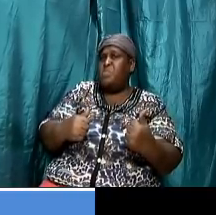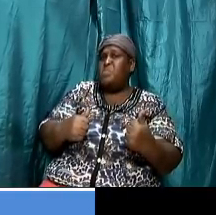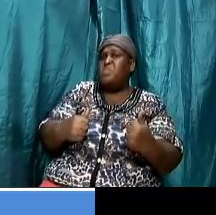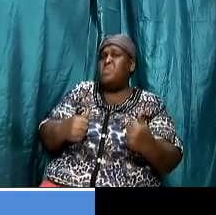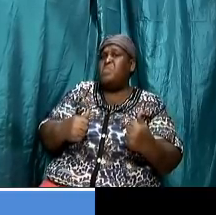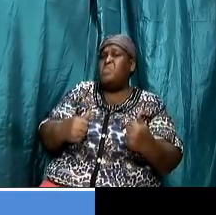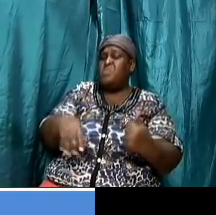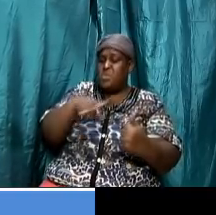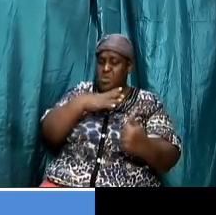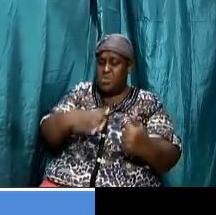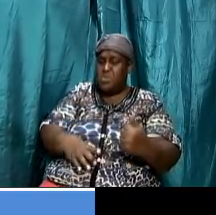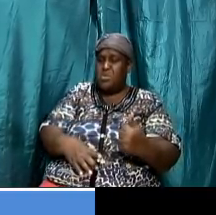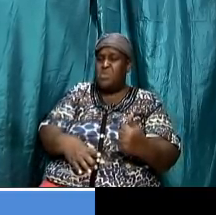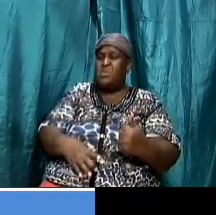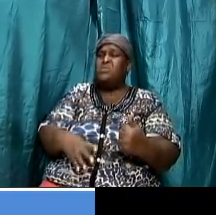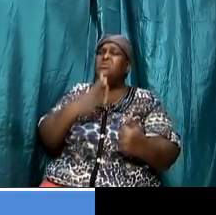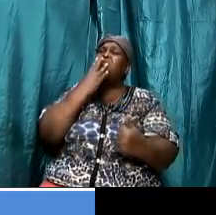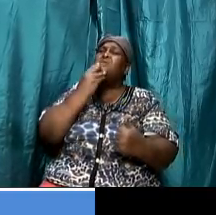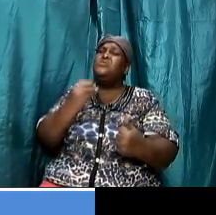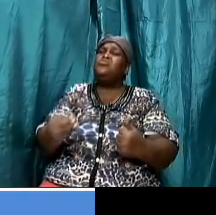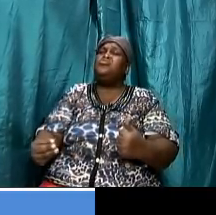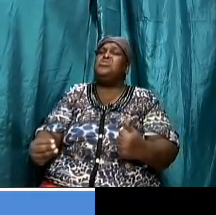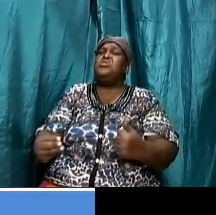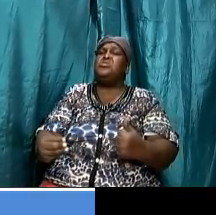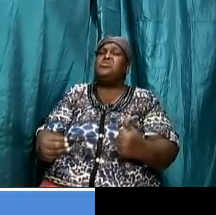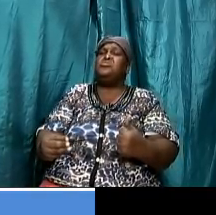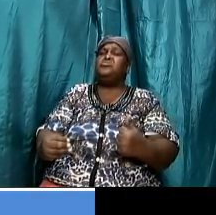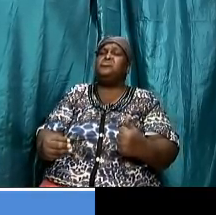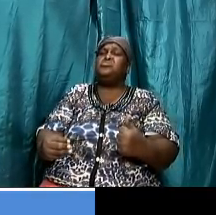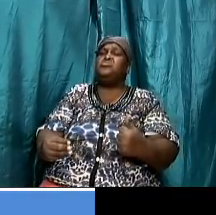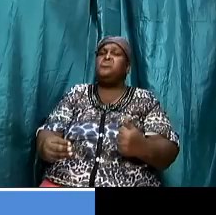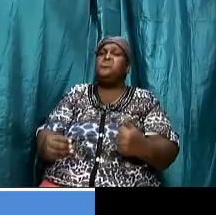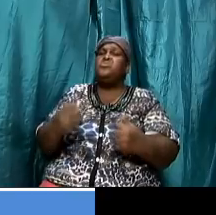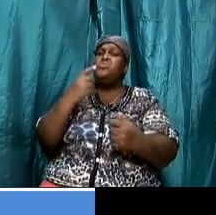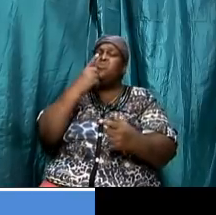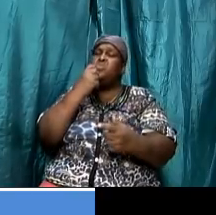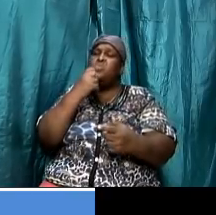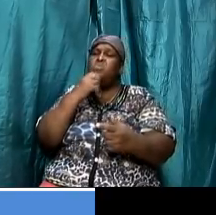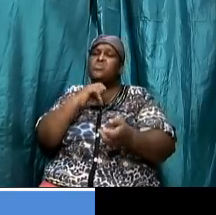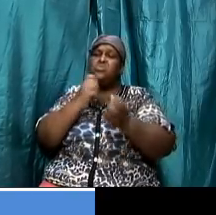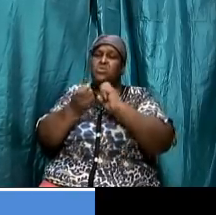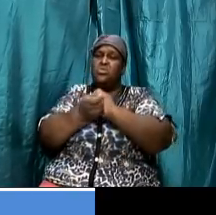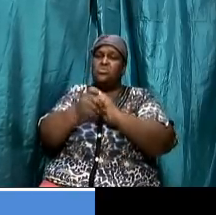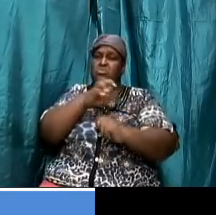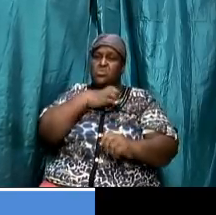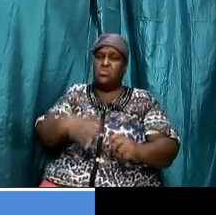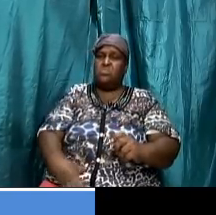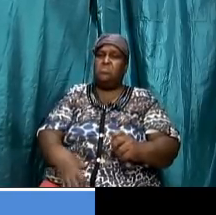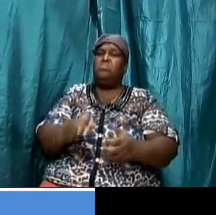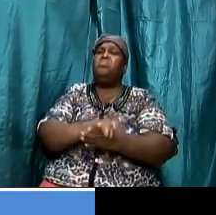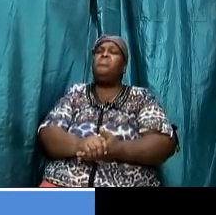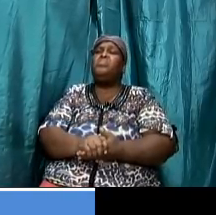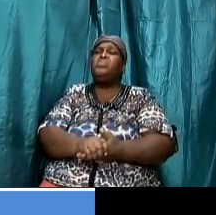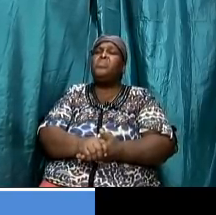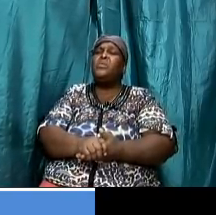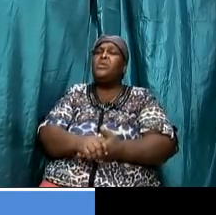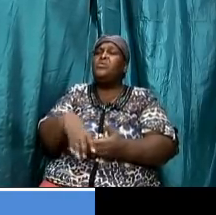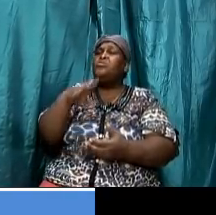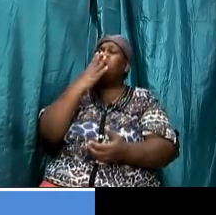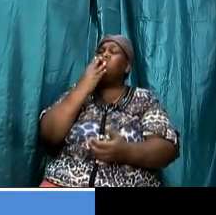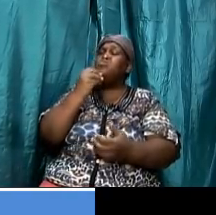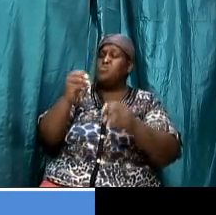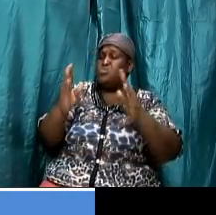christians are jews who were converted to christianity right so the judaizers